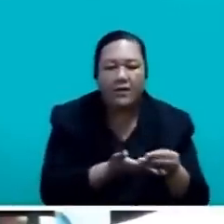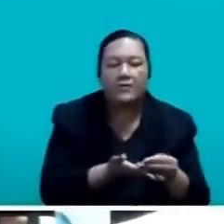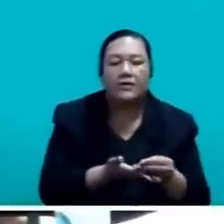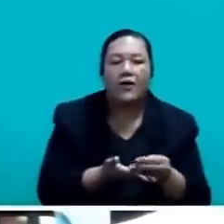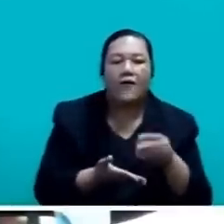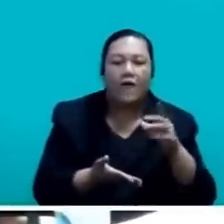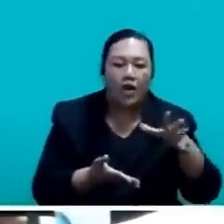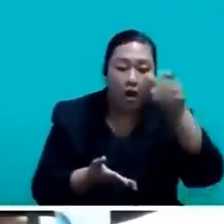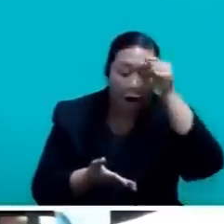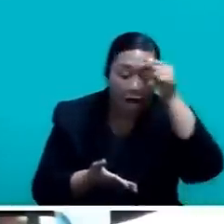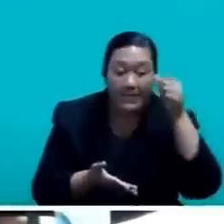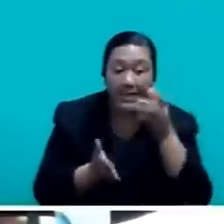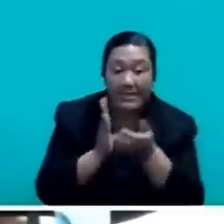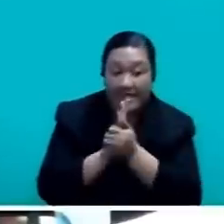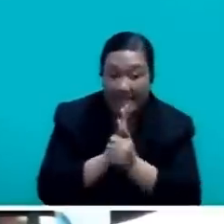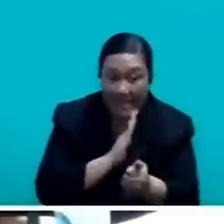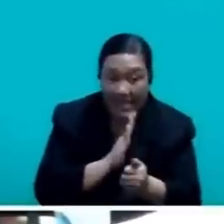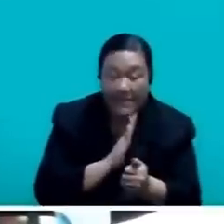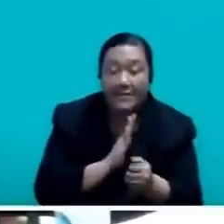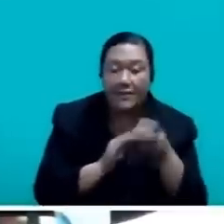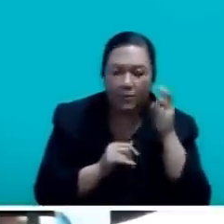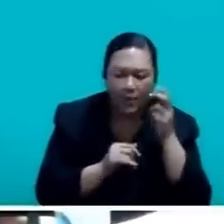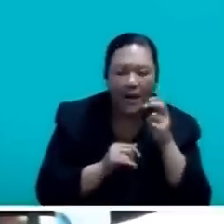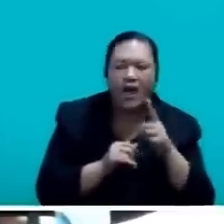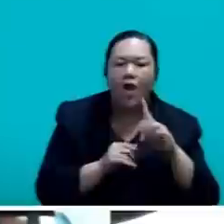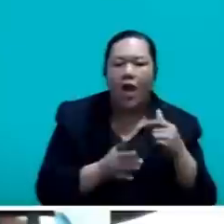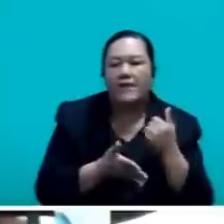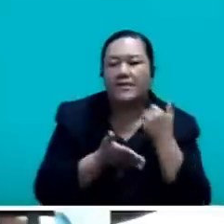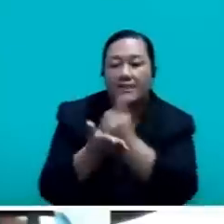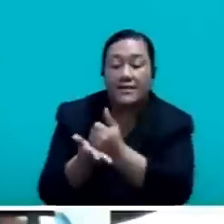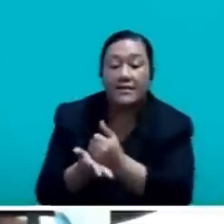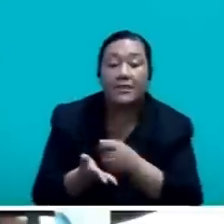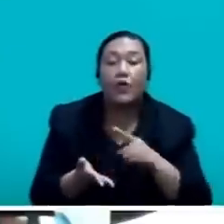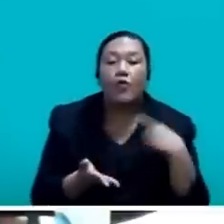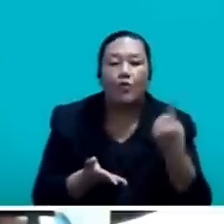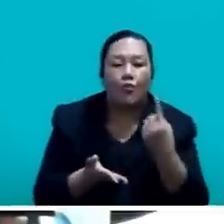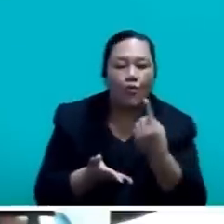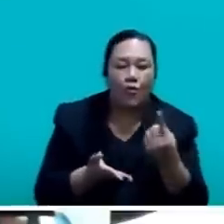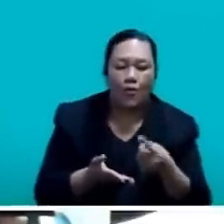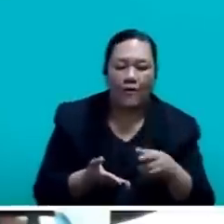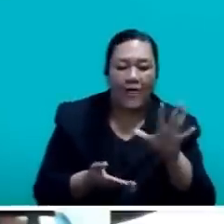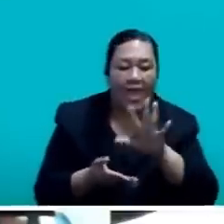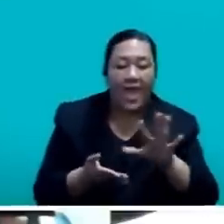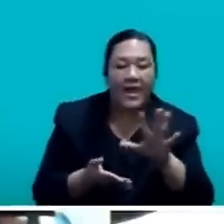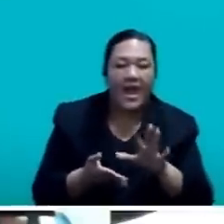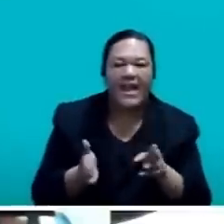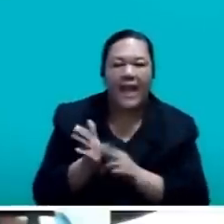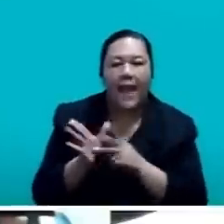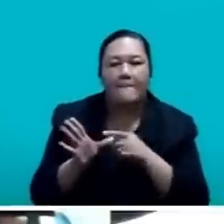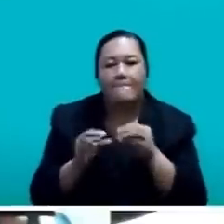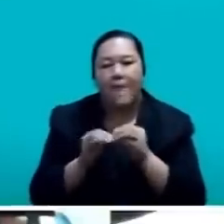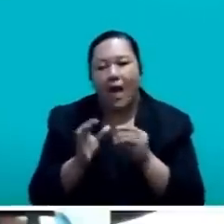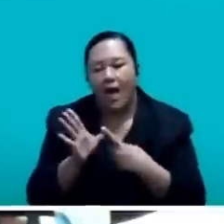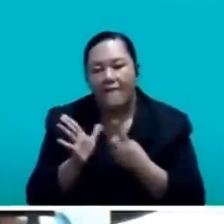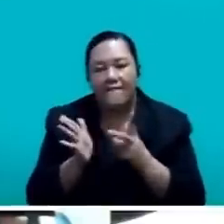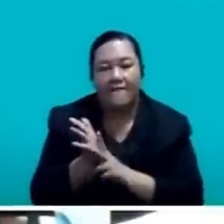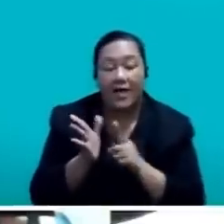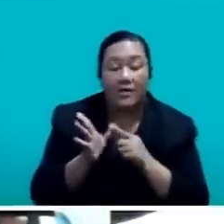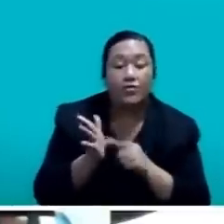skill set which is significantly assisted or is of assistance to areas such as Nambawatu village and Madhuwata